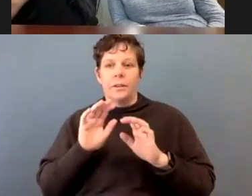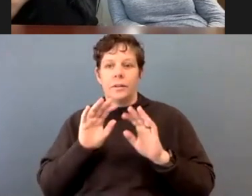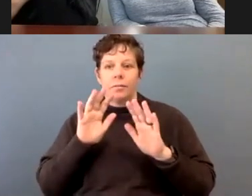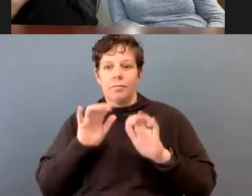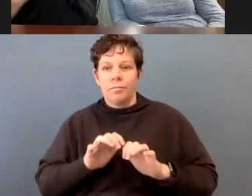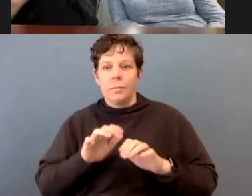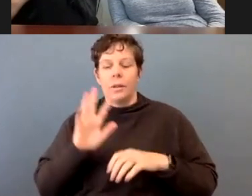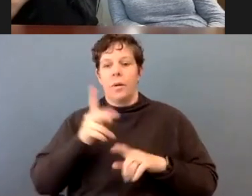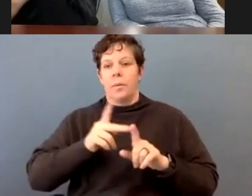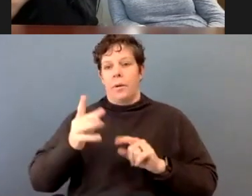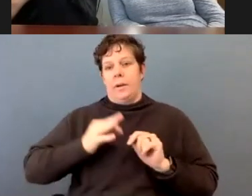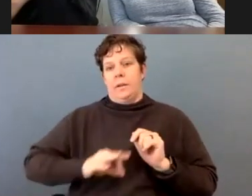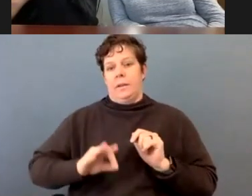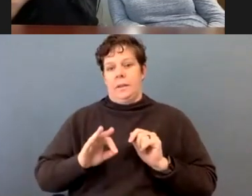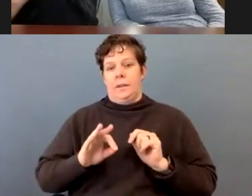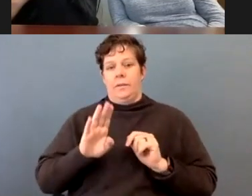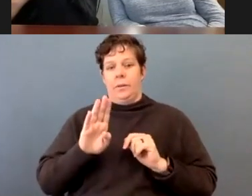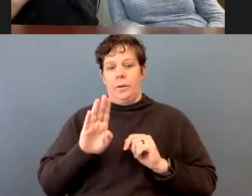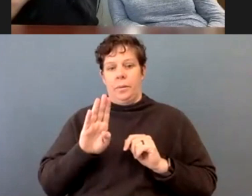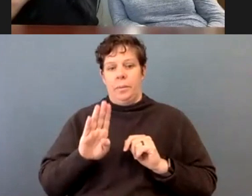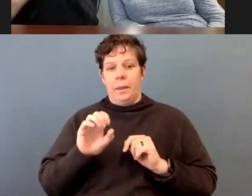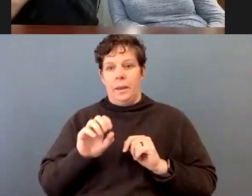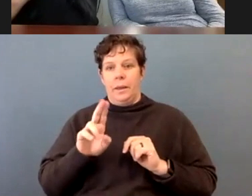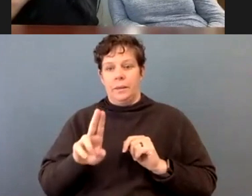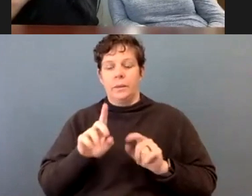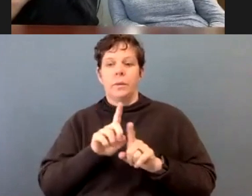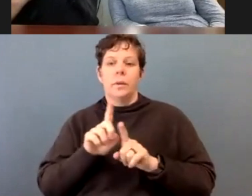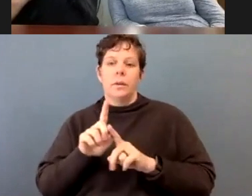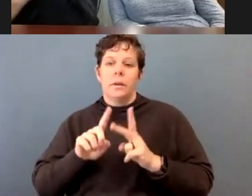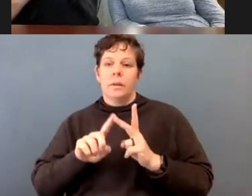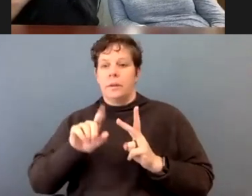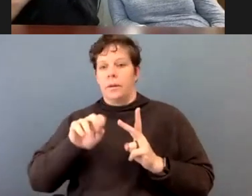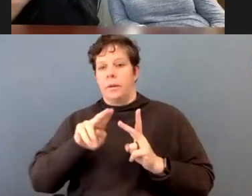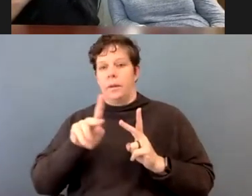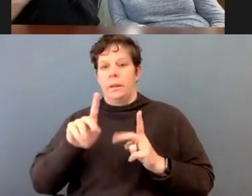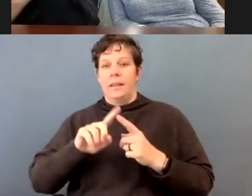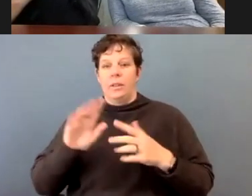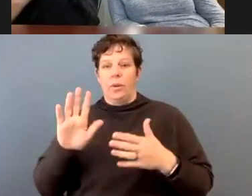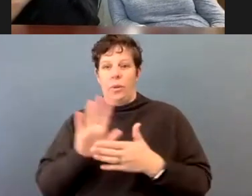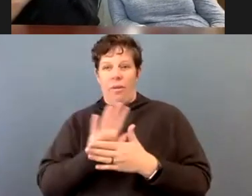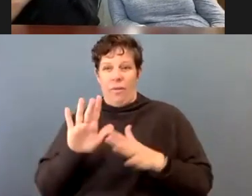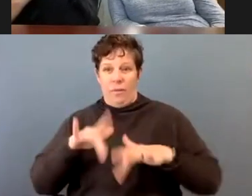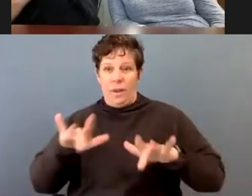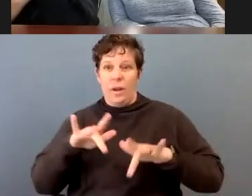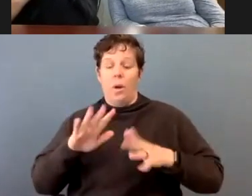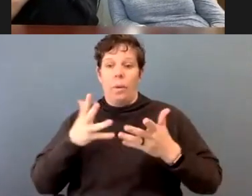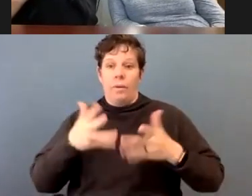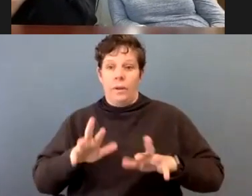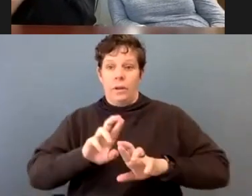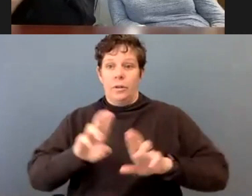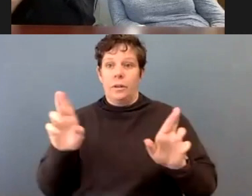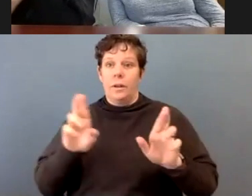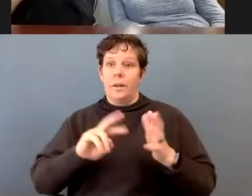professional credit availability at Boise State University, as well as links to videos once those are ready for you. But that brings